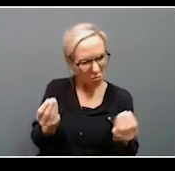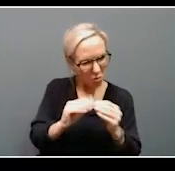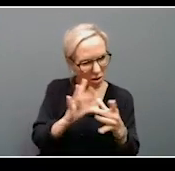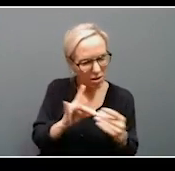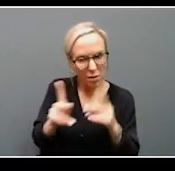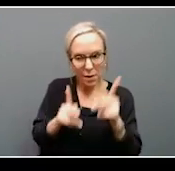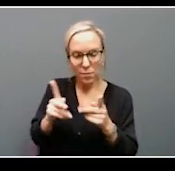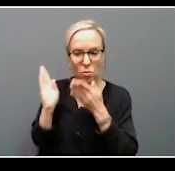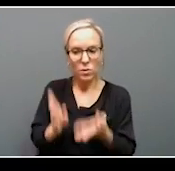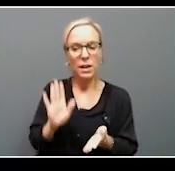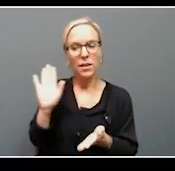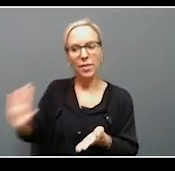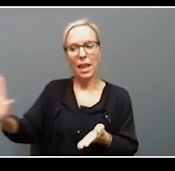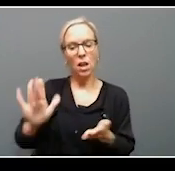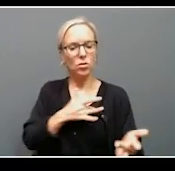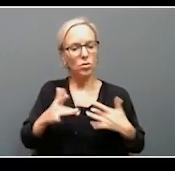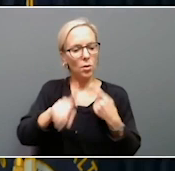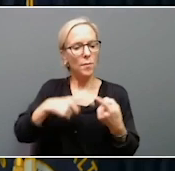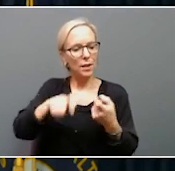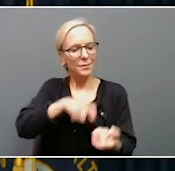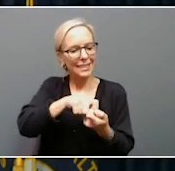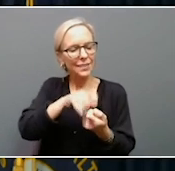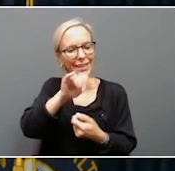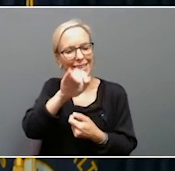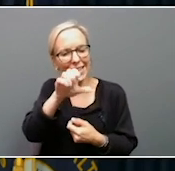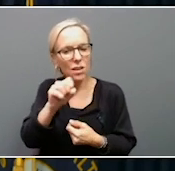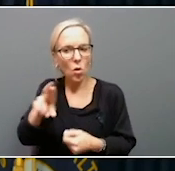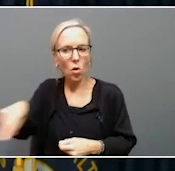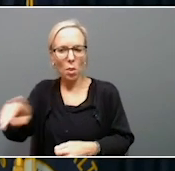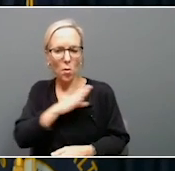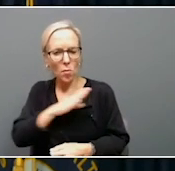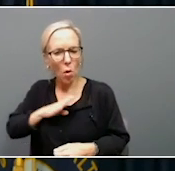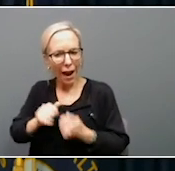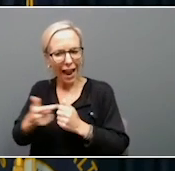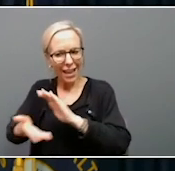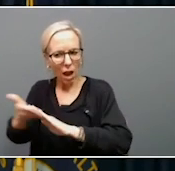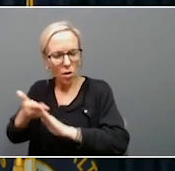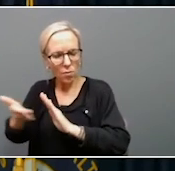to you about particular cases or the way the board has been operating? Thank you, sir.